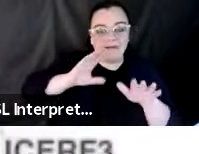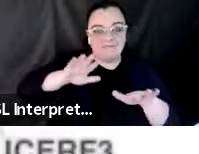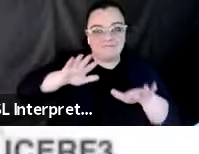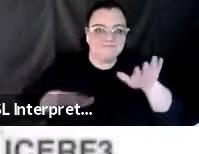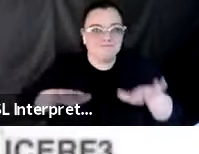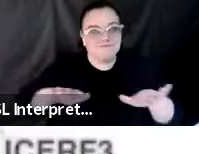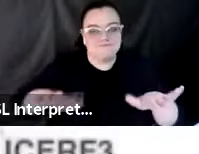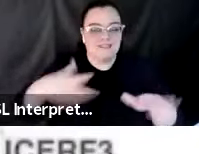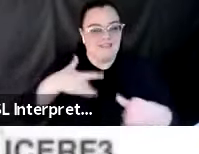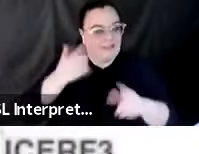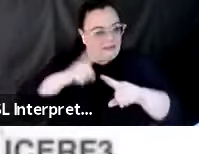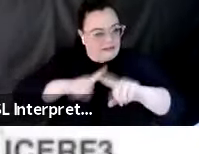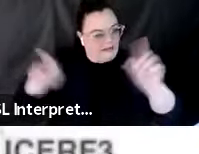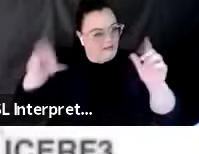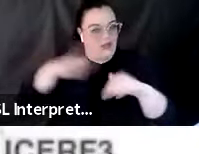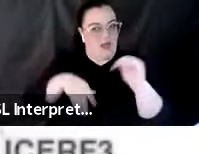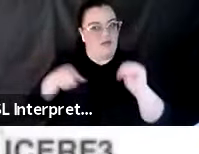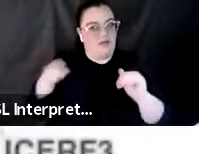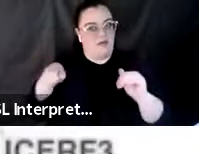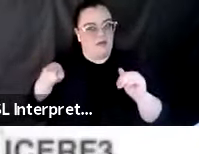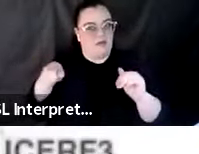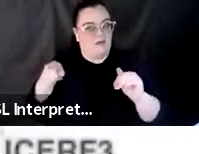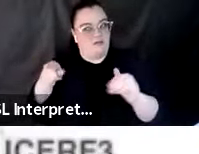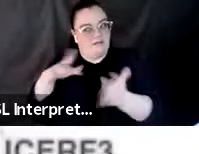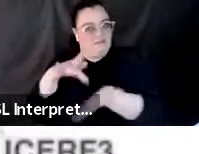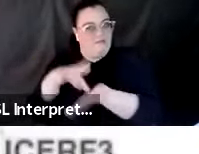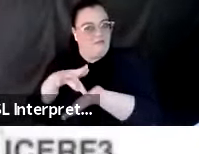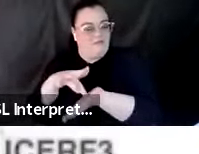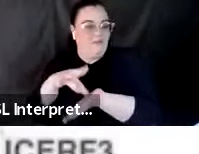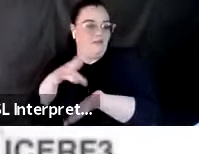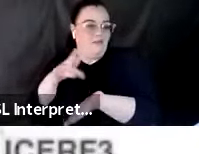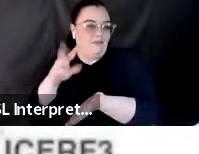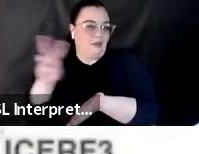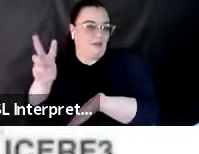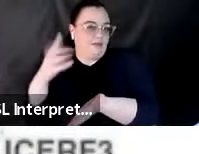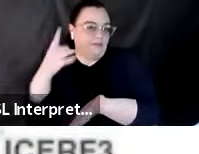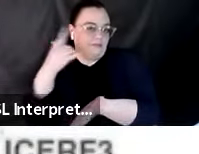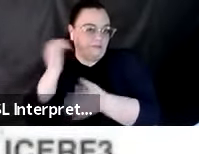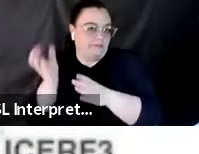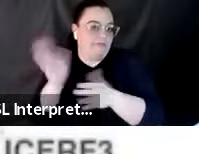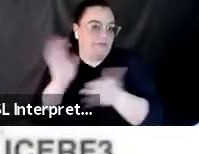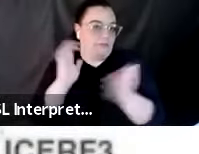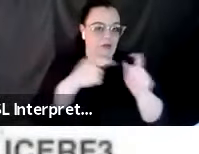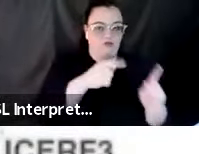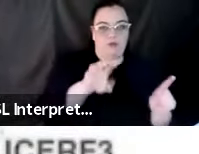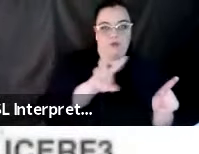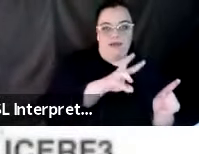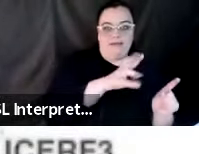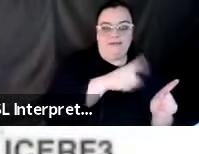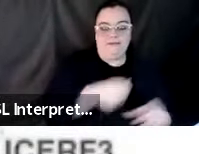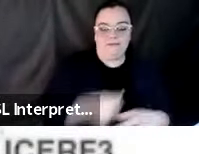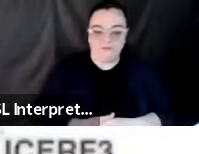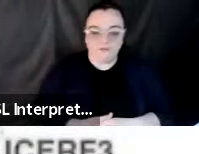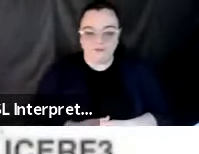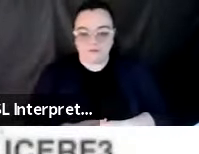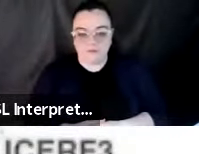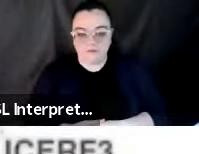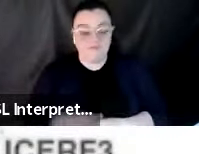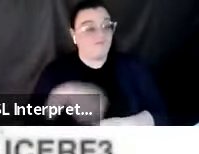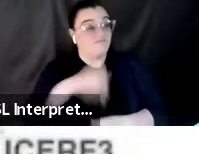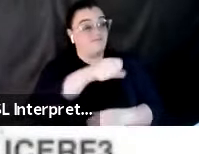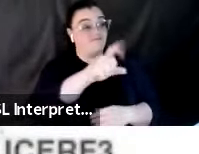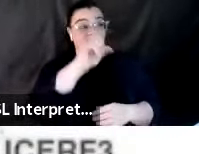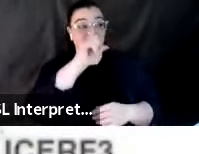is kind of different from California? Yes, uh, in general, what happens, uh, in the region pretty much, uh, everywhere